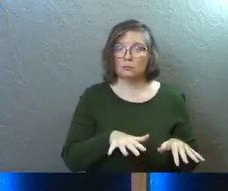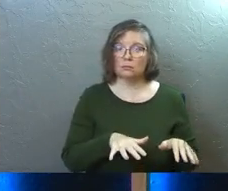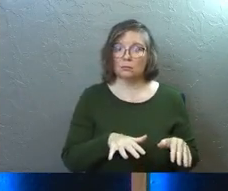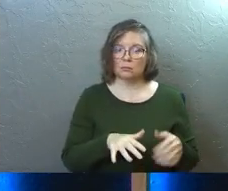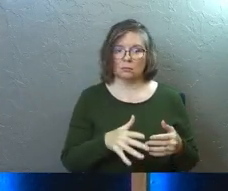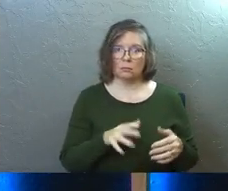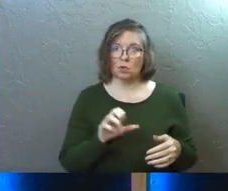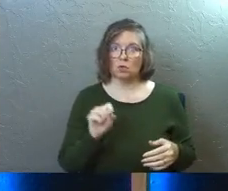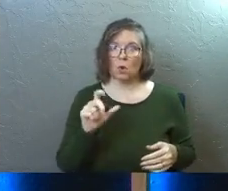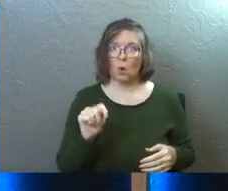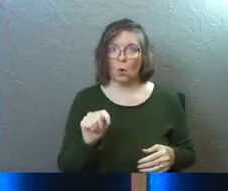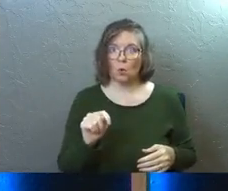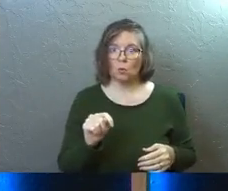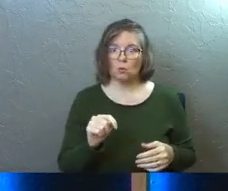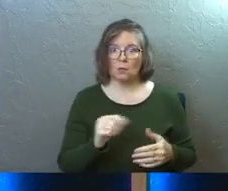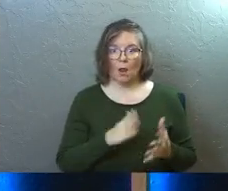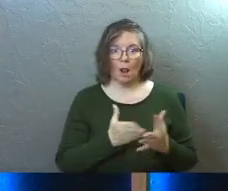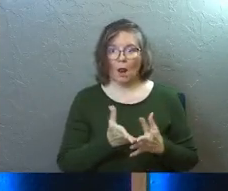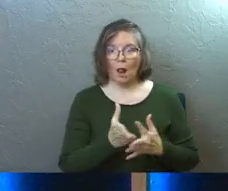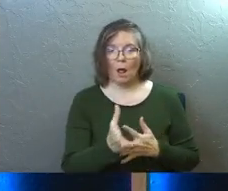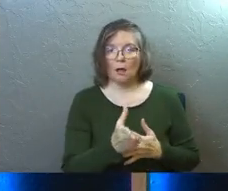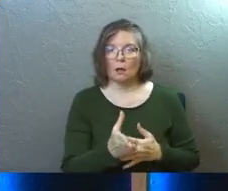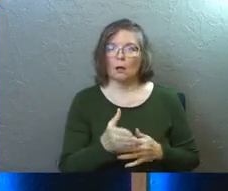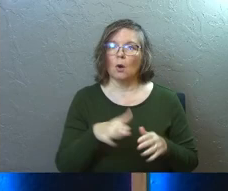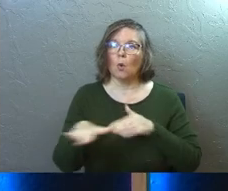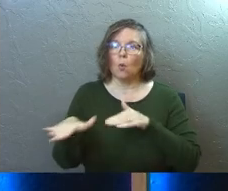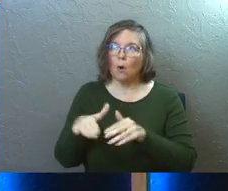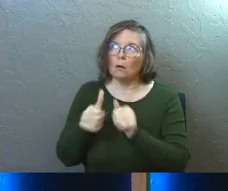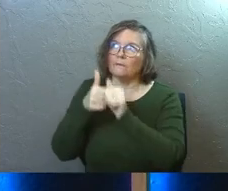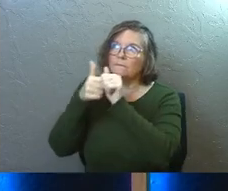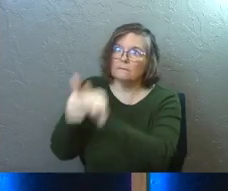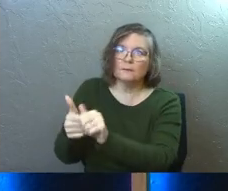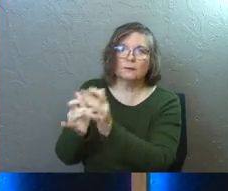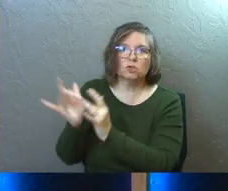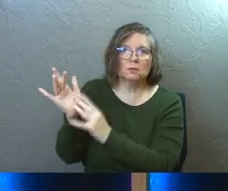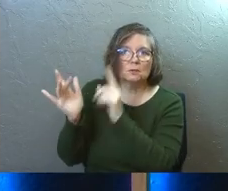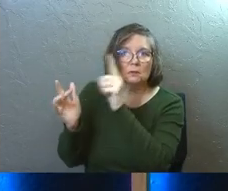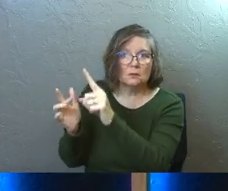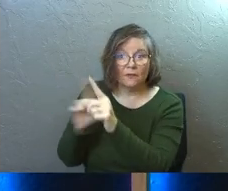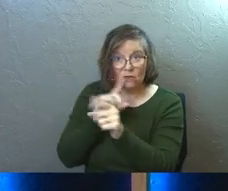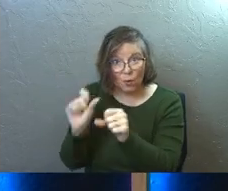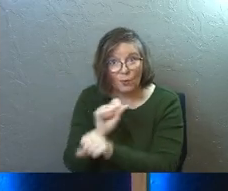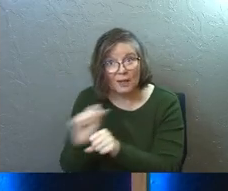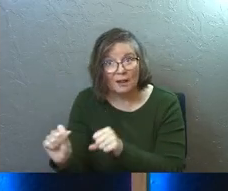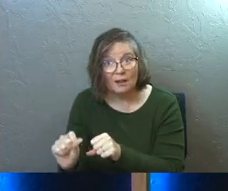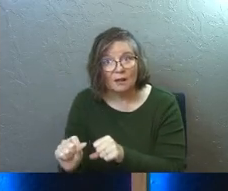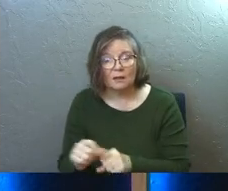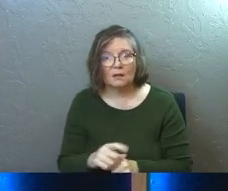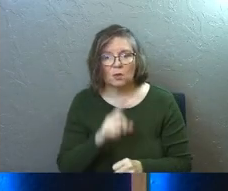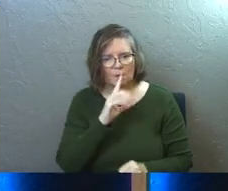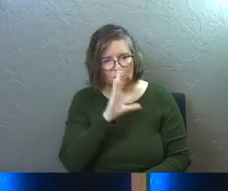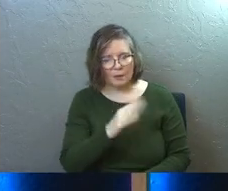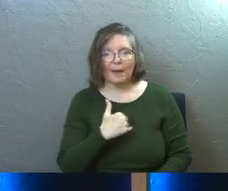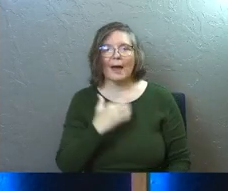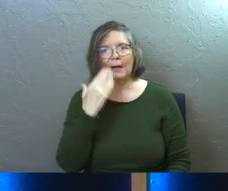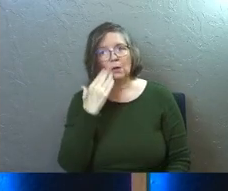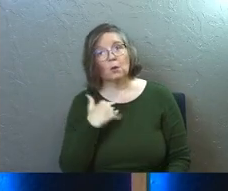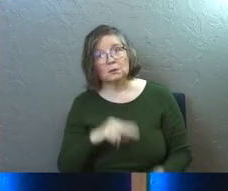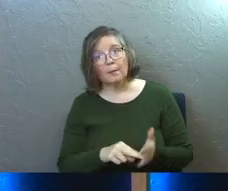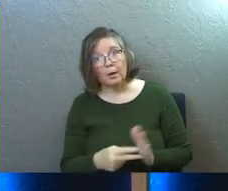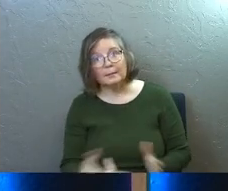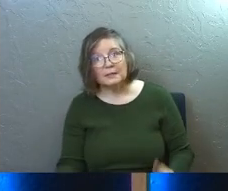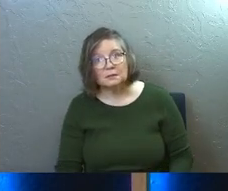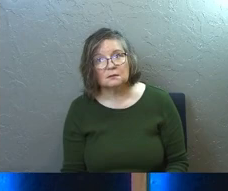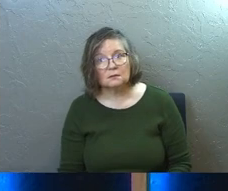series, how to not coast in between all of the moments, walk with Jesus. For real. You're being really direct. I know. It's on